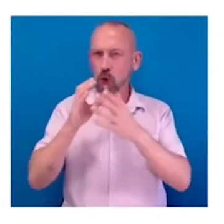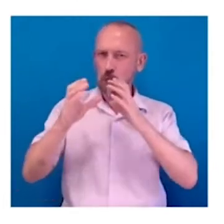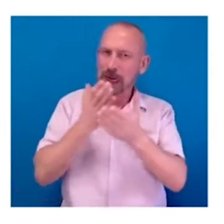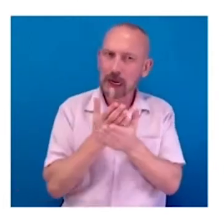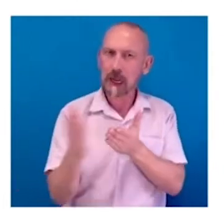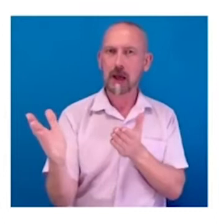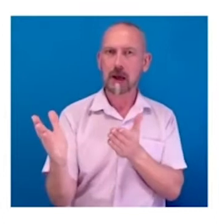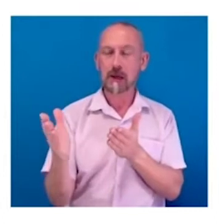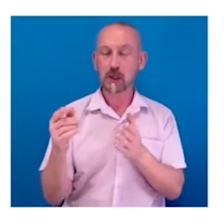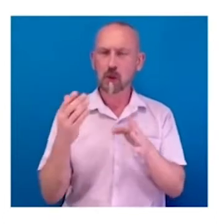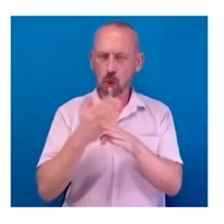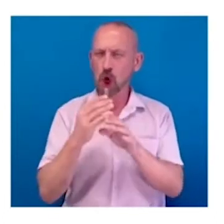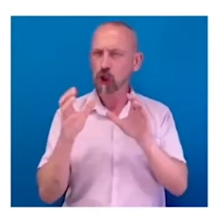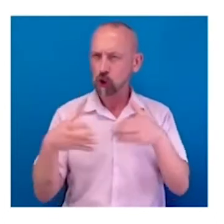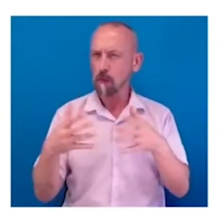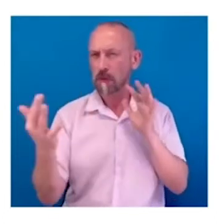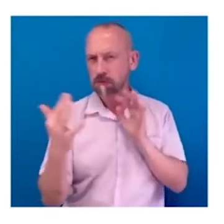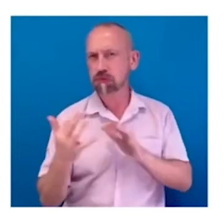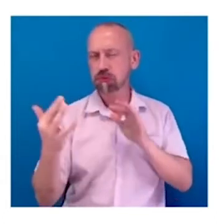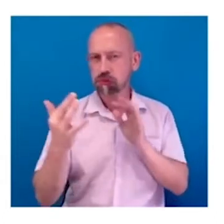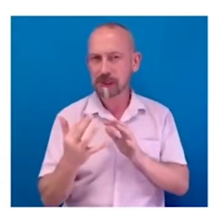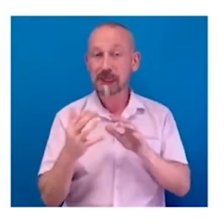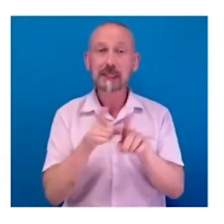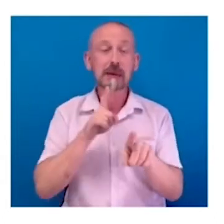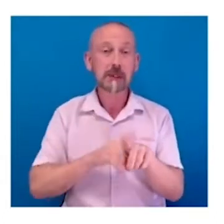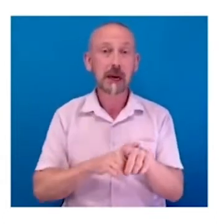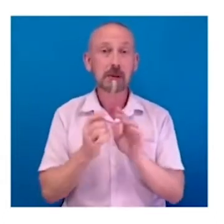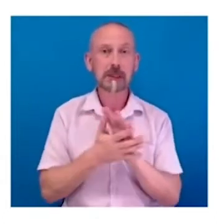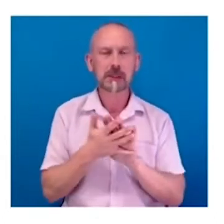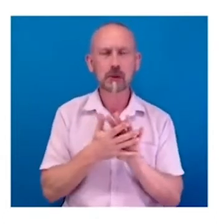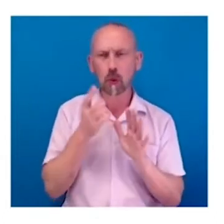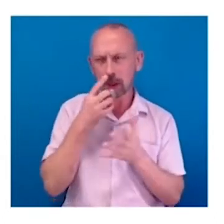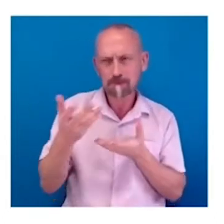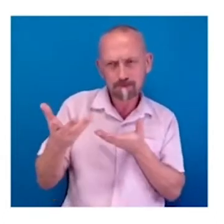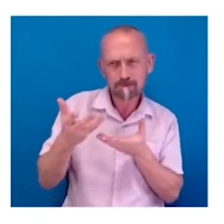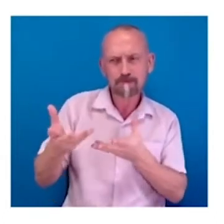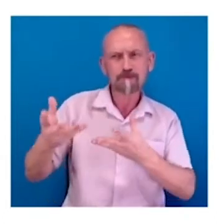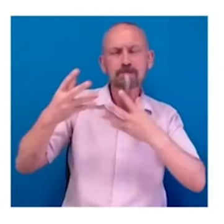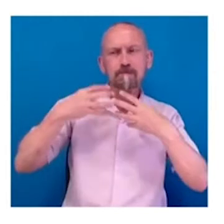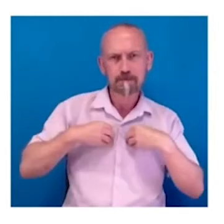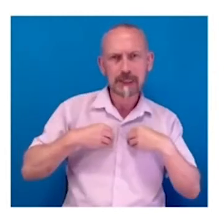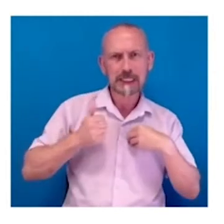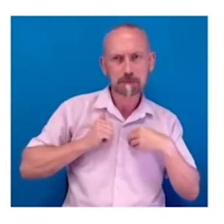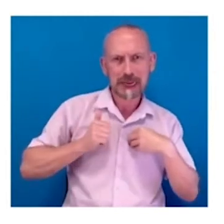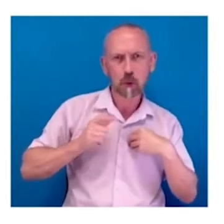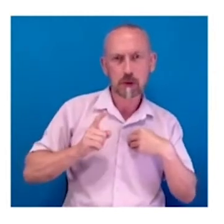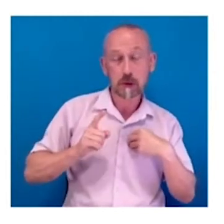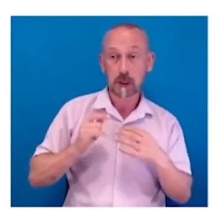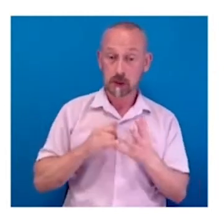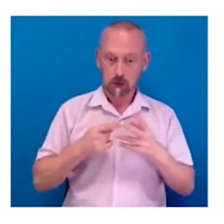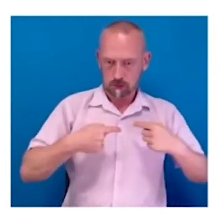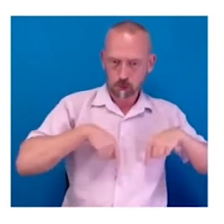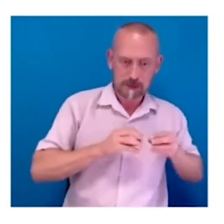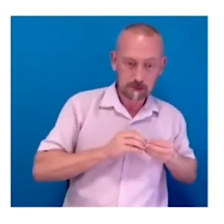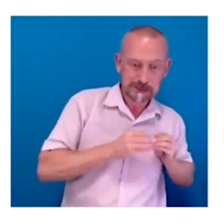building expectation management, what we would expect as the producers of the typeface, what we would expect from the BBC